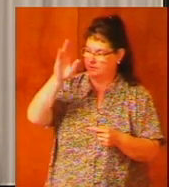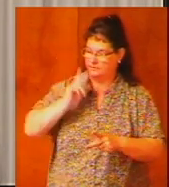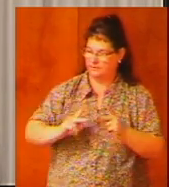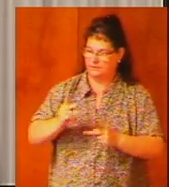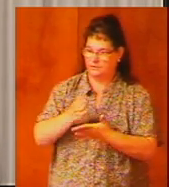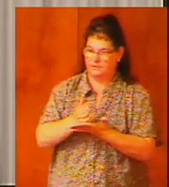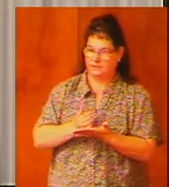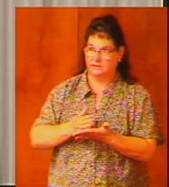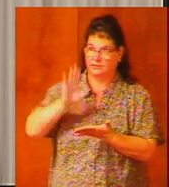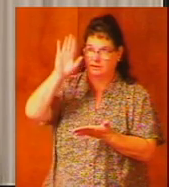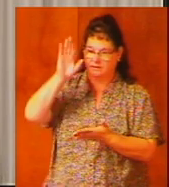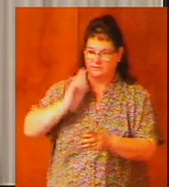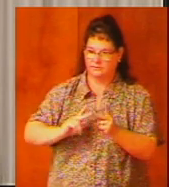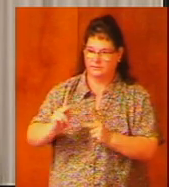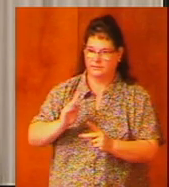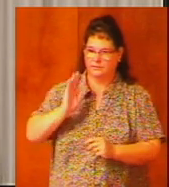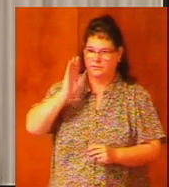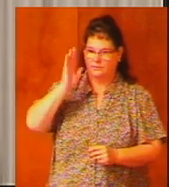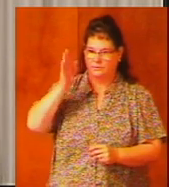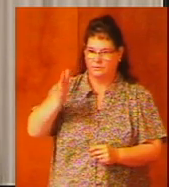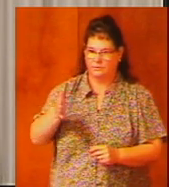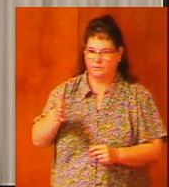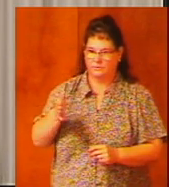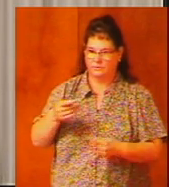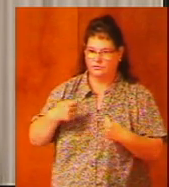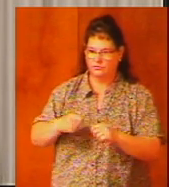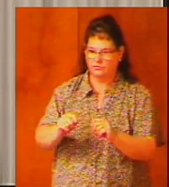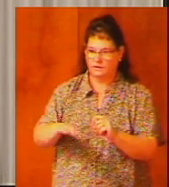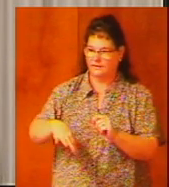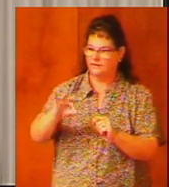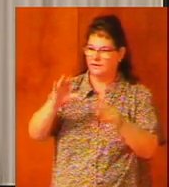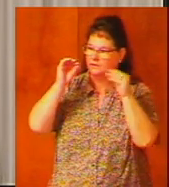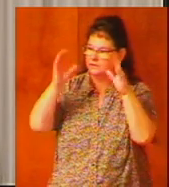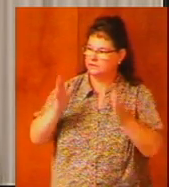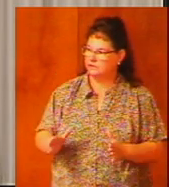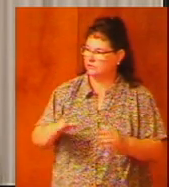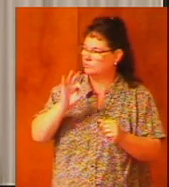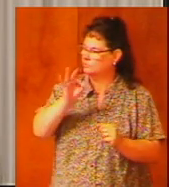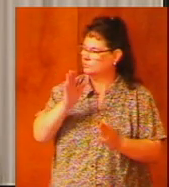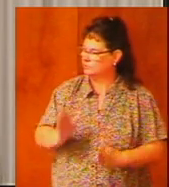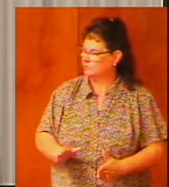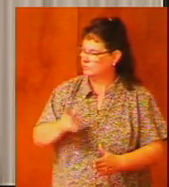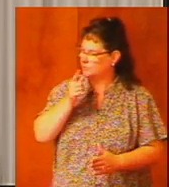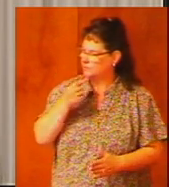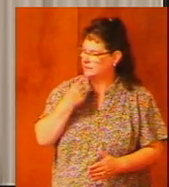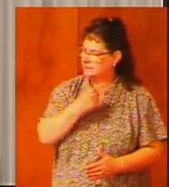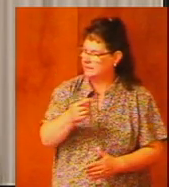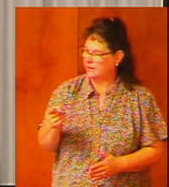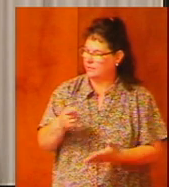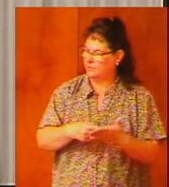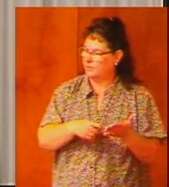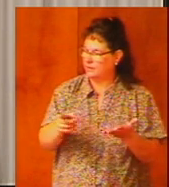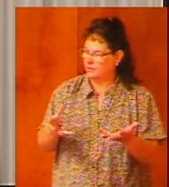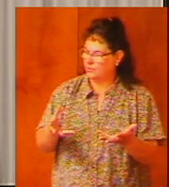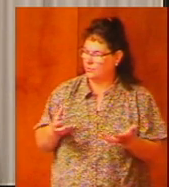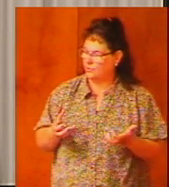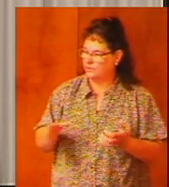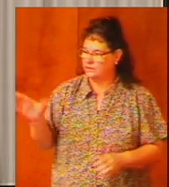some of God's people will try to find teachers and preachers that will tell them what they want to hear